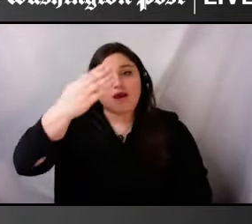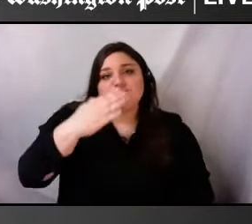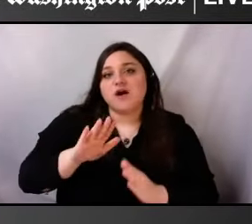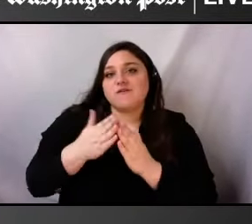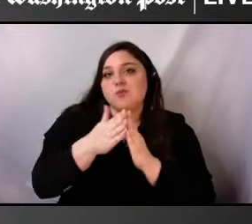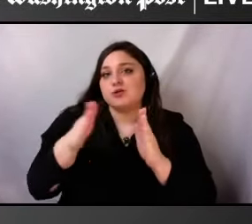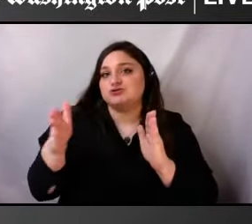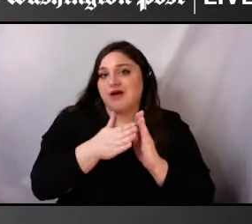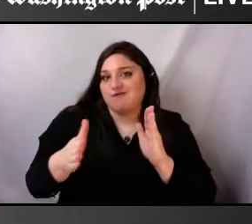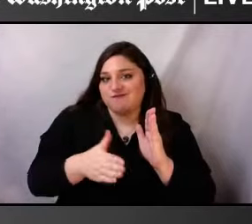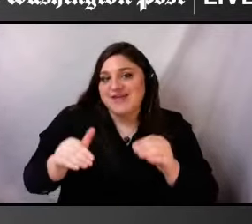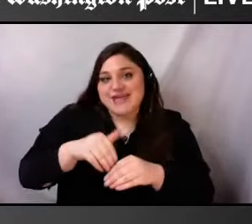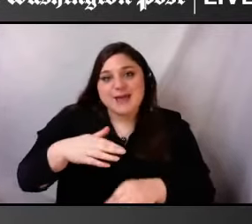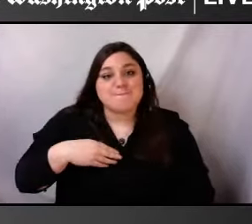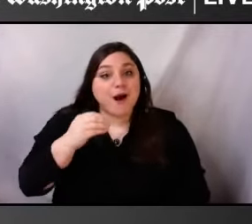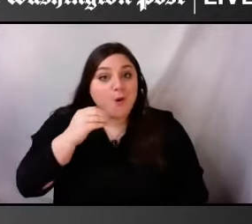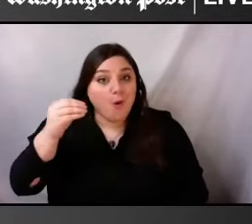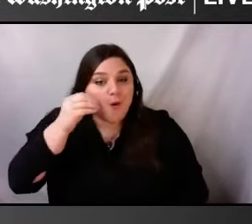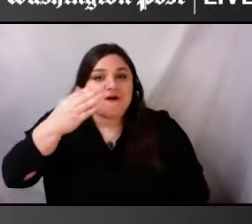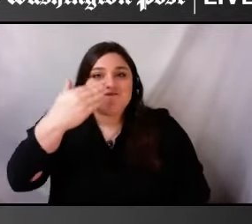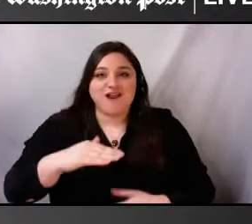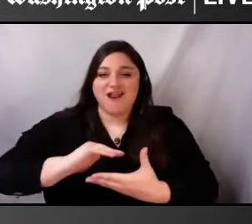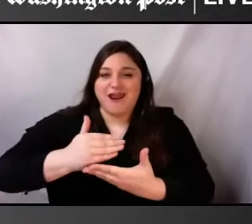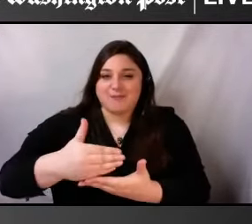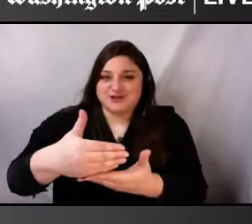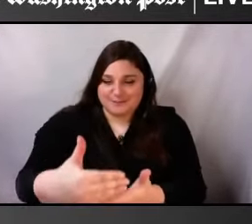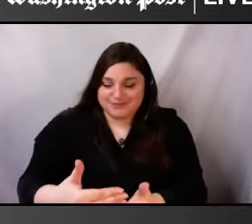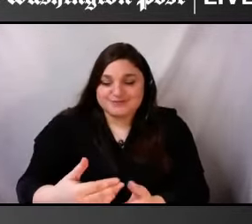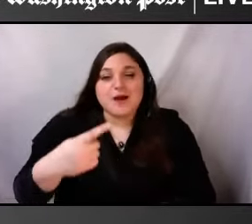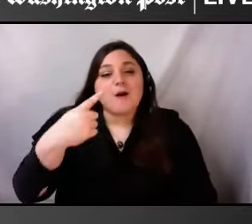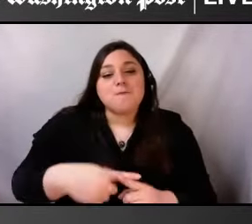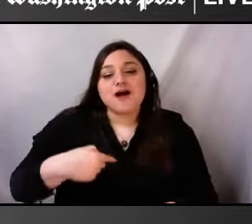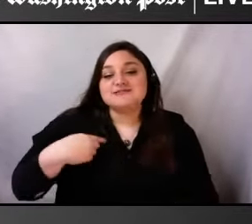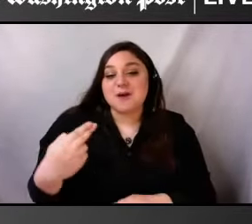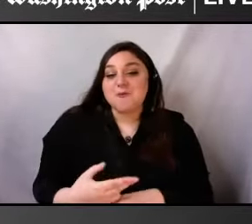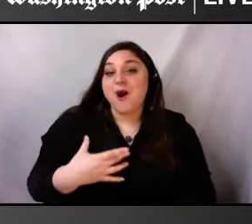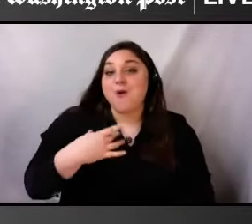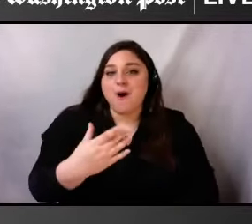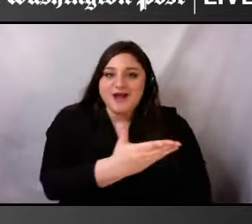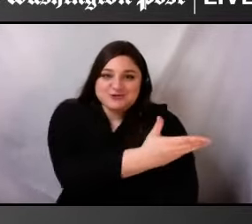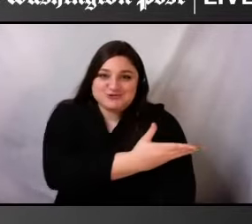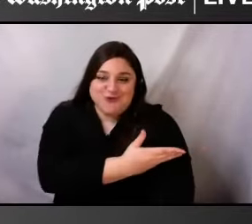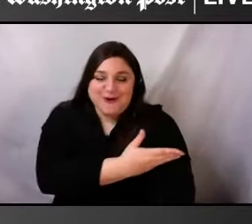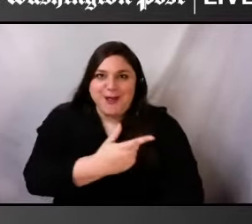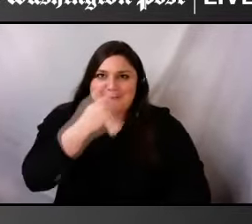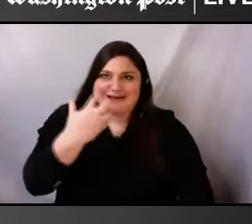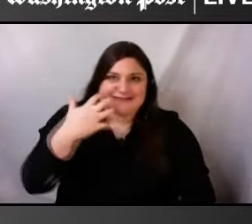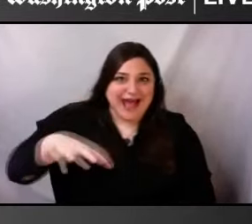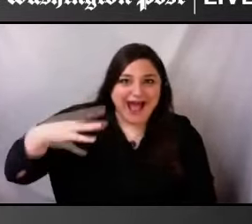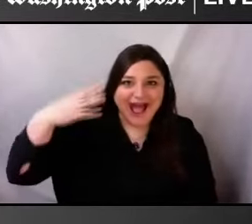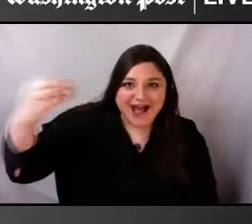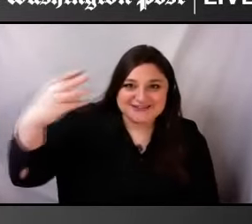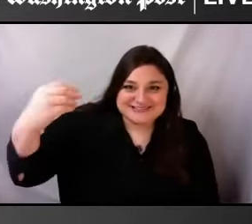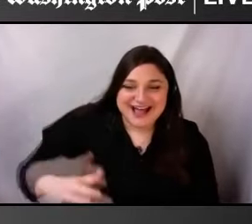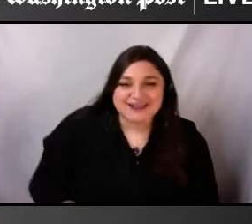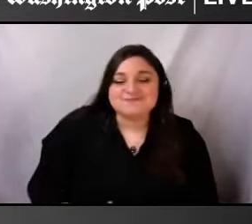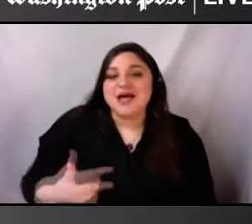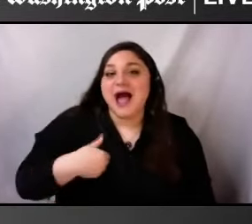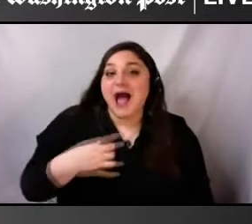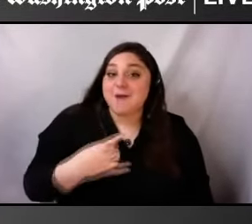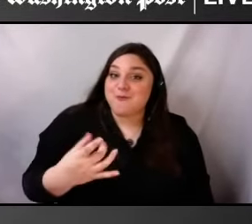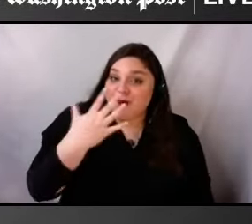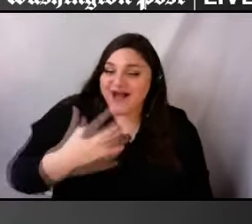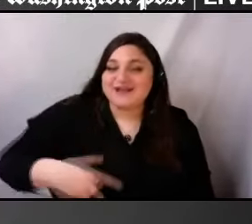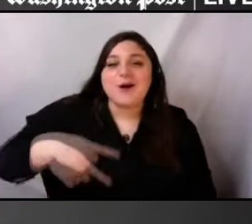I'm wearing a white short-sleeved jacket in the hope of warding off the heat. I'm white. And as you can probably hear from my accent, I'm British American.